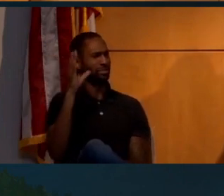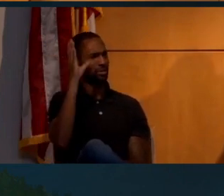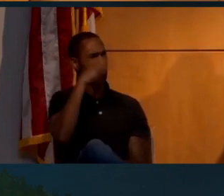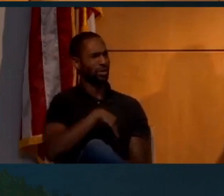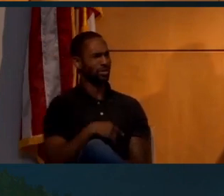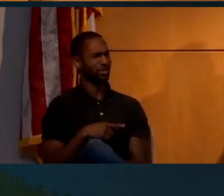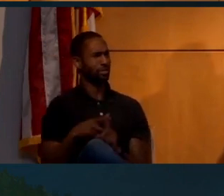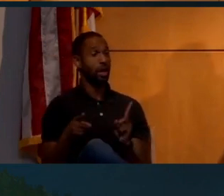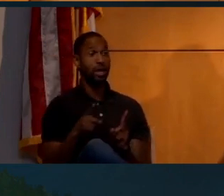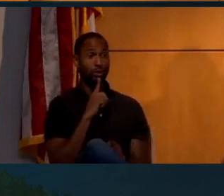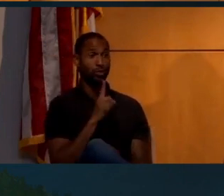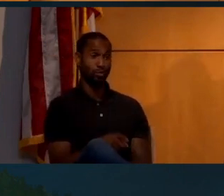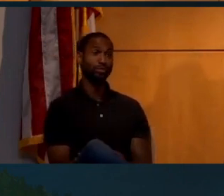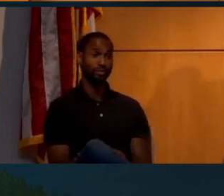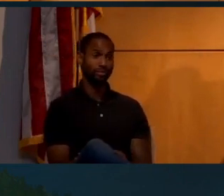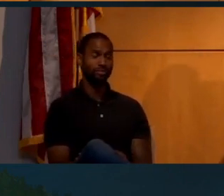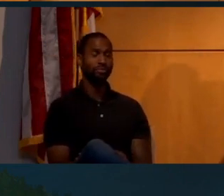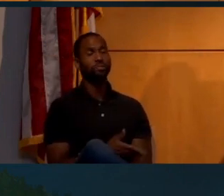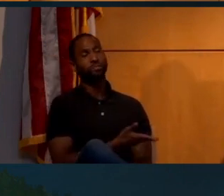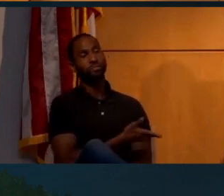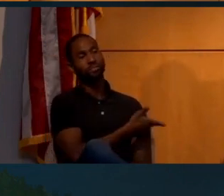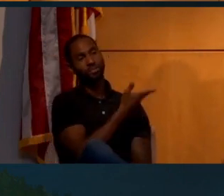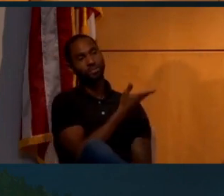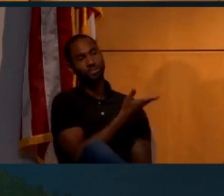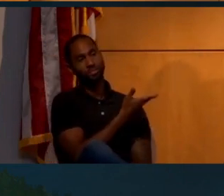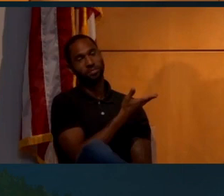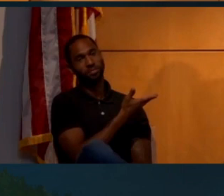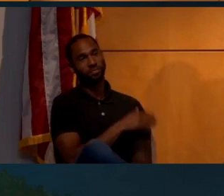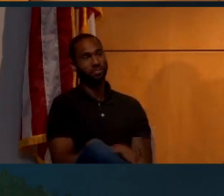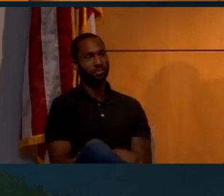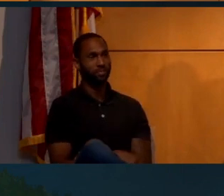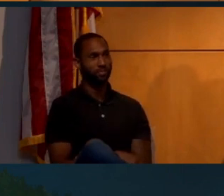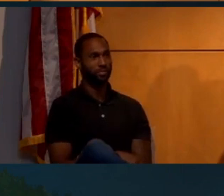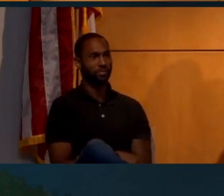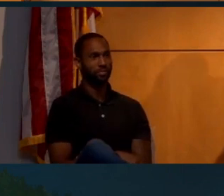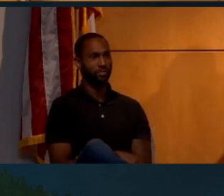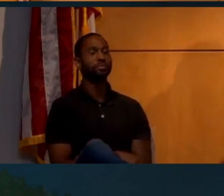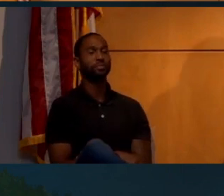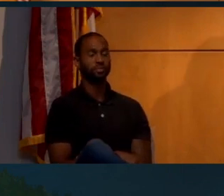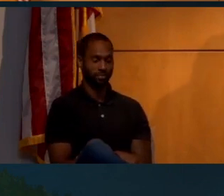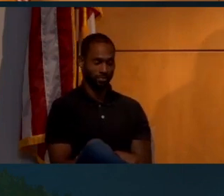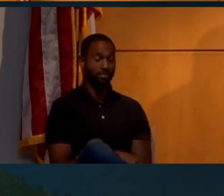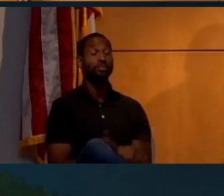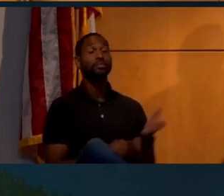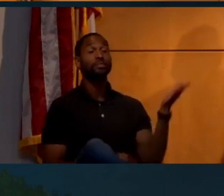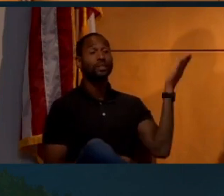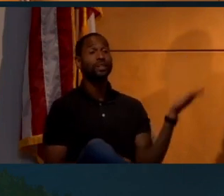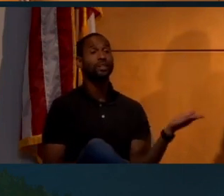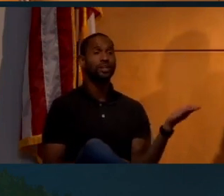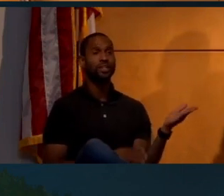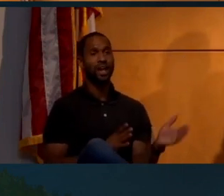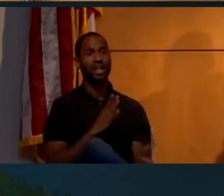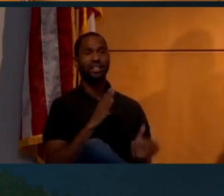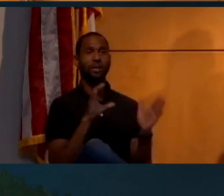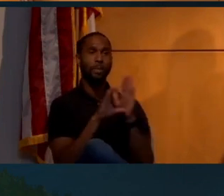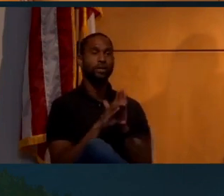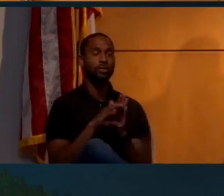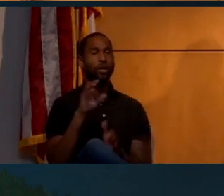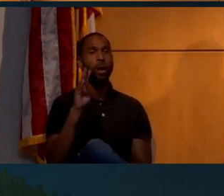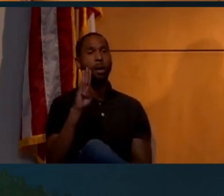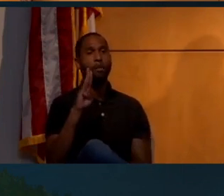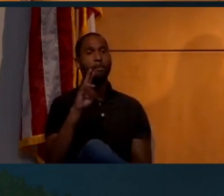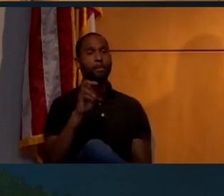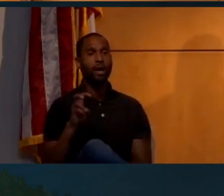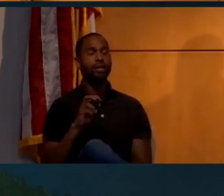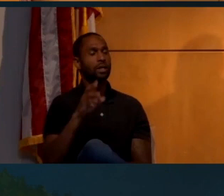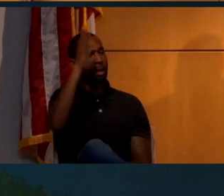weird, but it's true. Here is... Here we go. Here is the classic image of Buzz Aldrin, the Man on the Moon